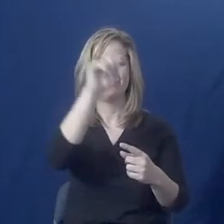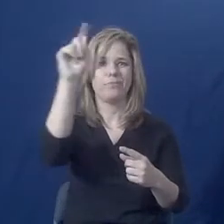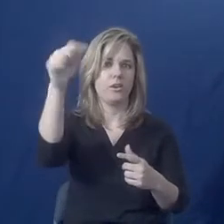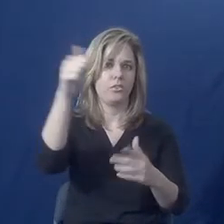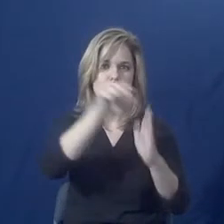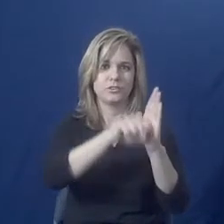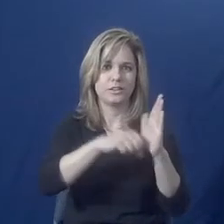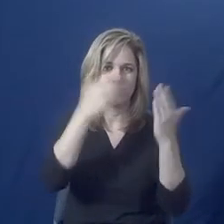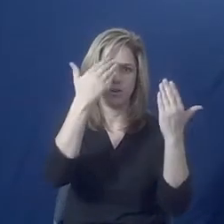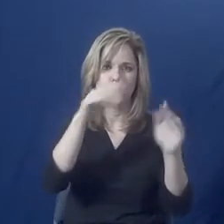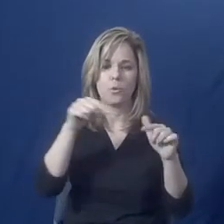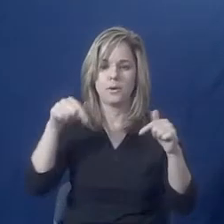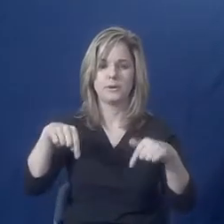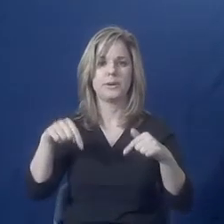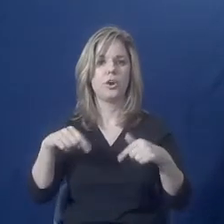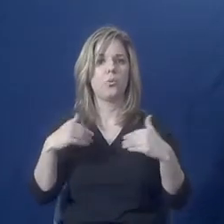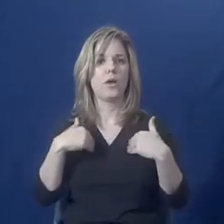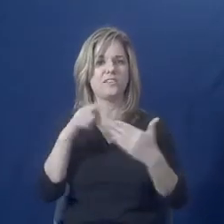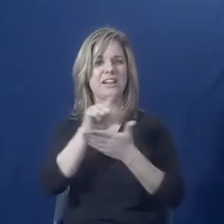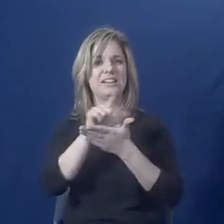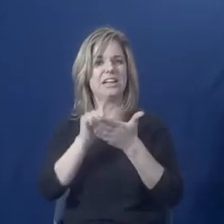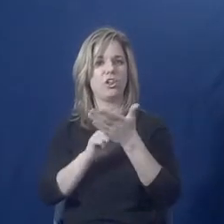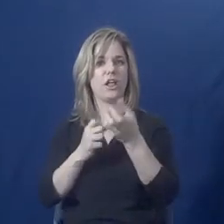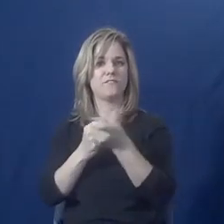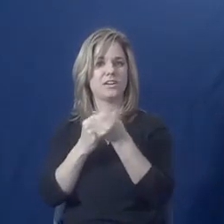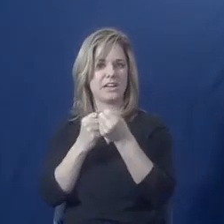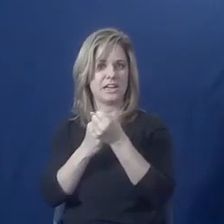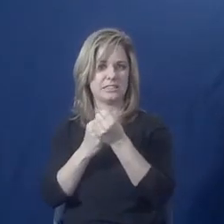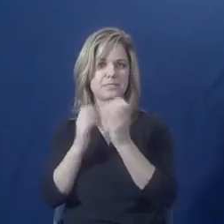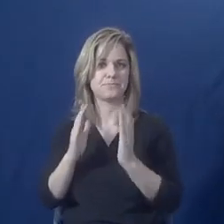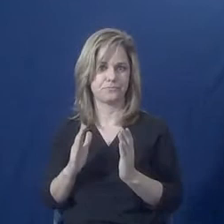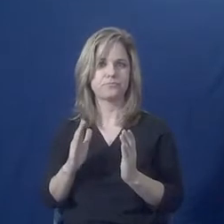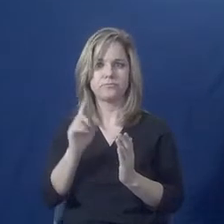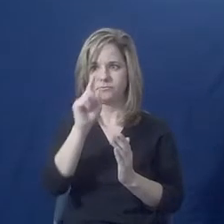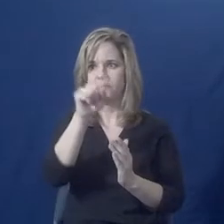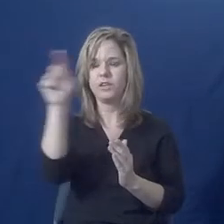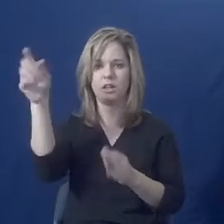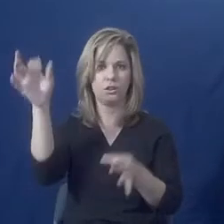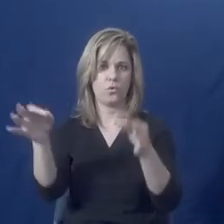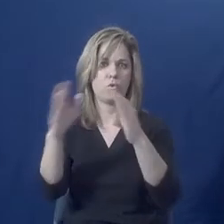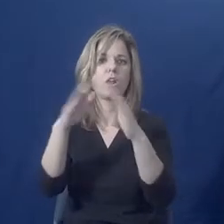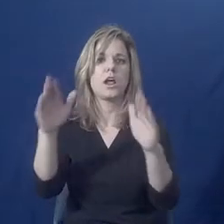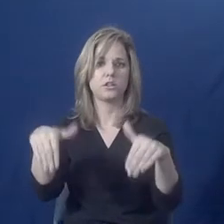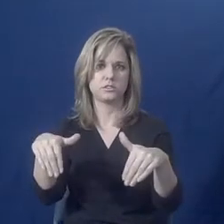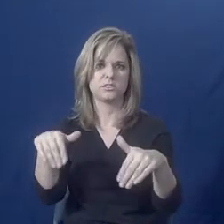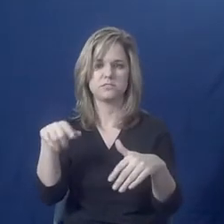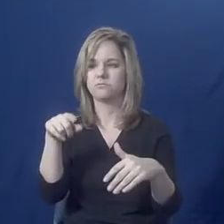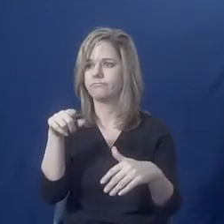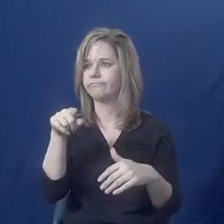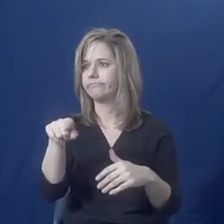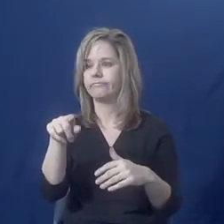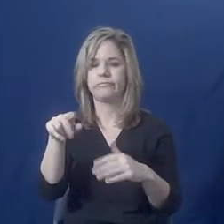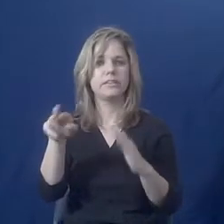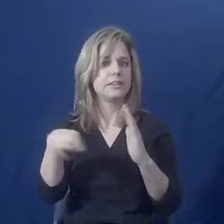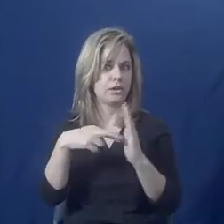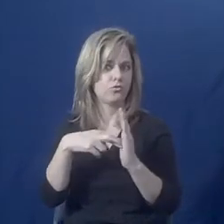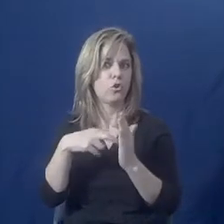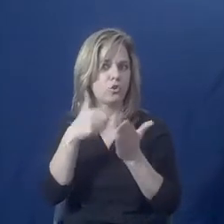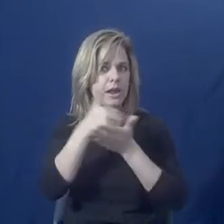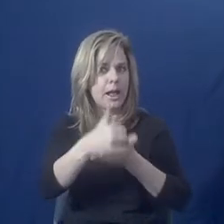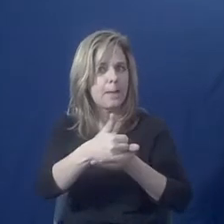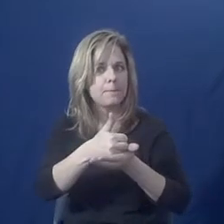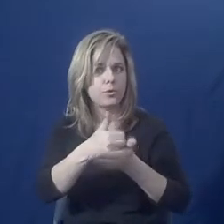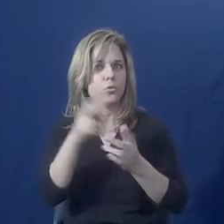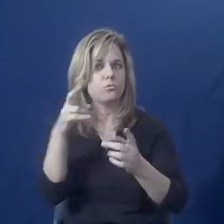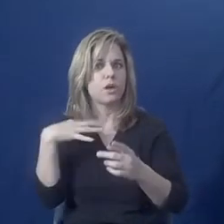legal advocates at many of our courthouses who are there and will help you apply for a restraining